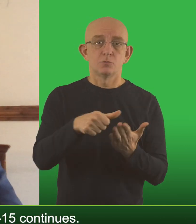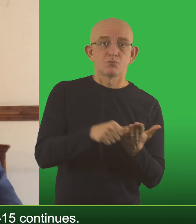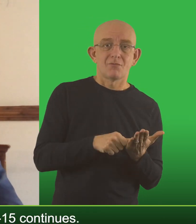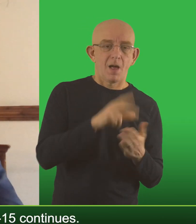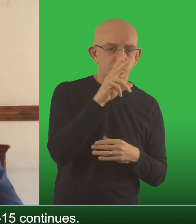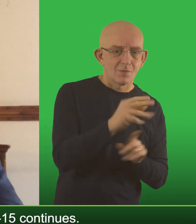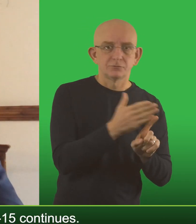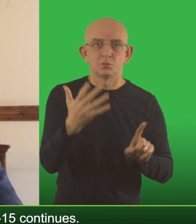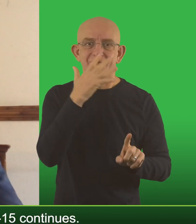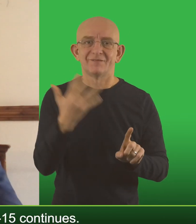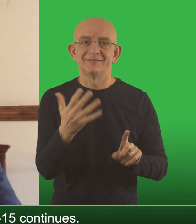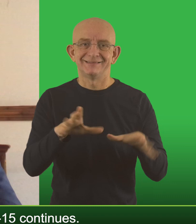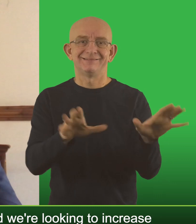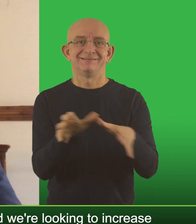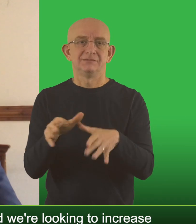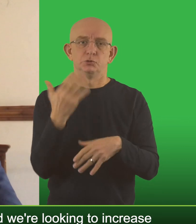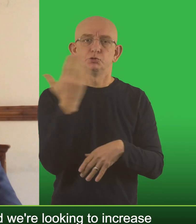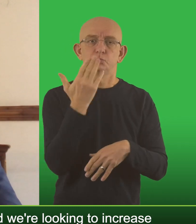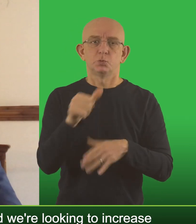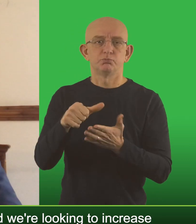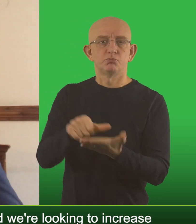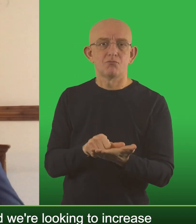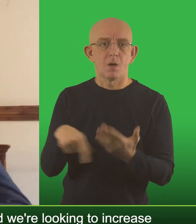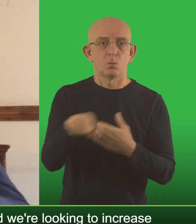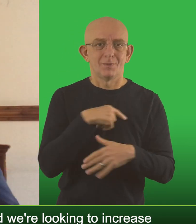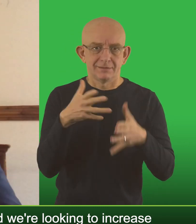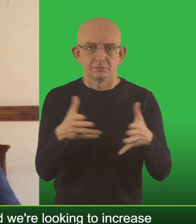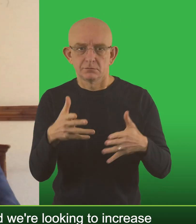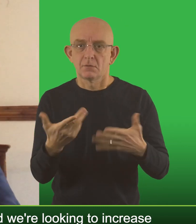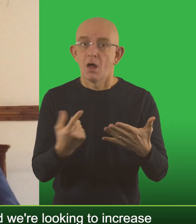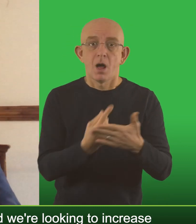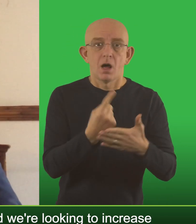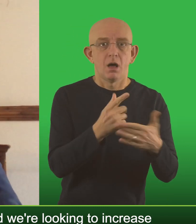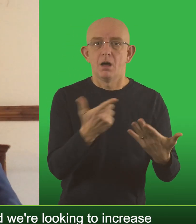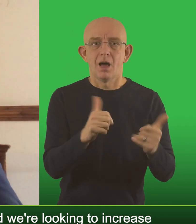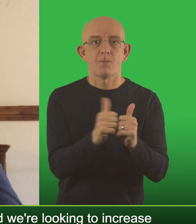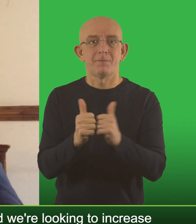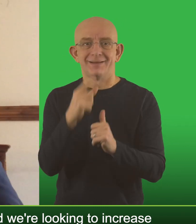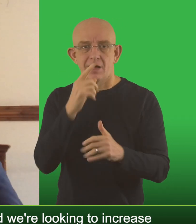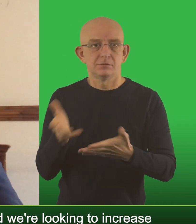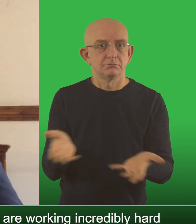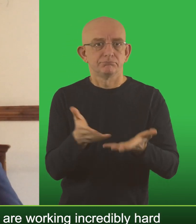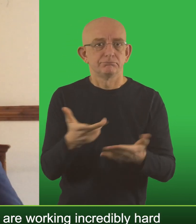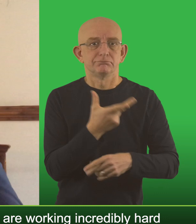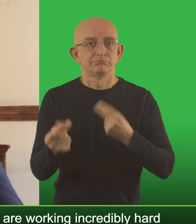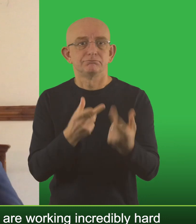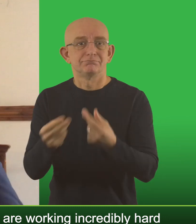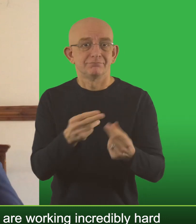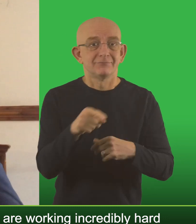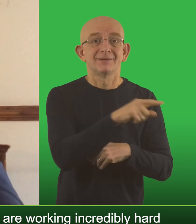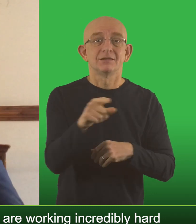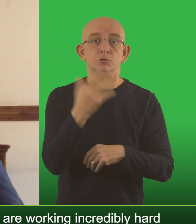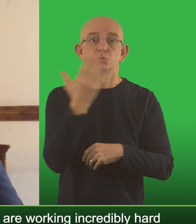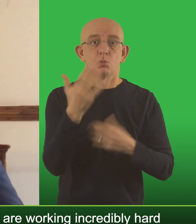for 12 to 15 continues it's a school-based programme and we're looking to increase the number of available appointments as soon as possible but still